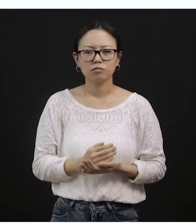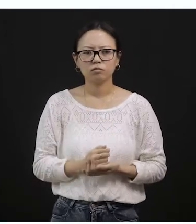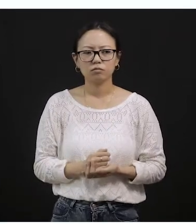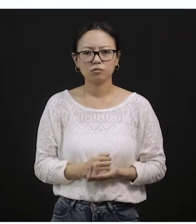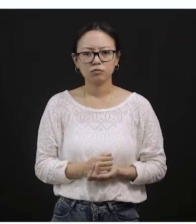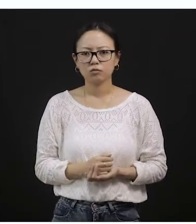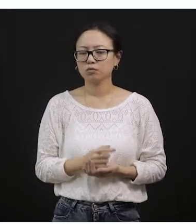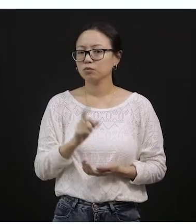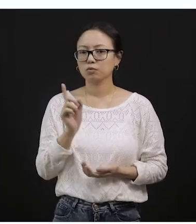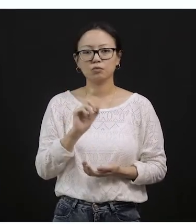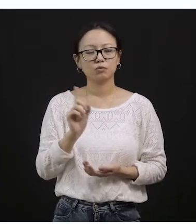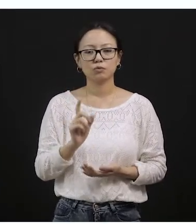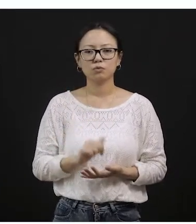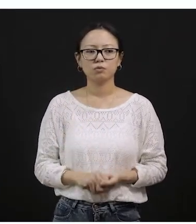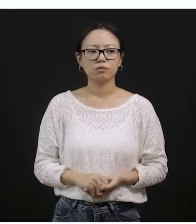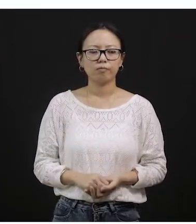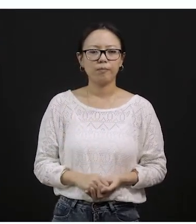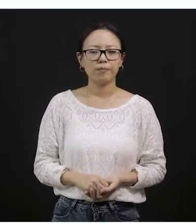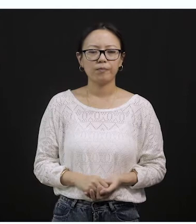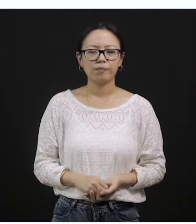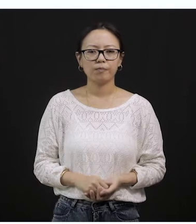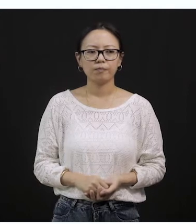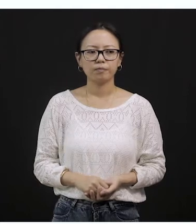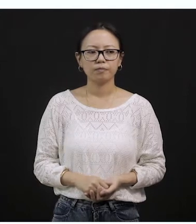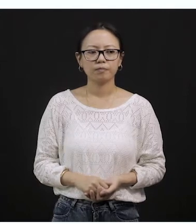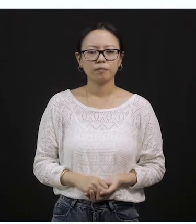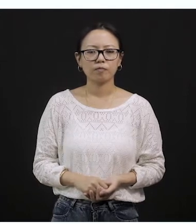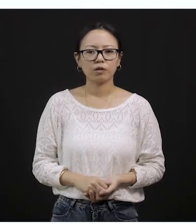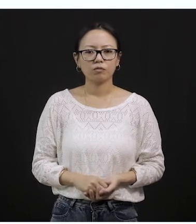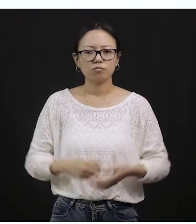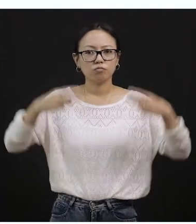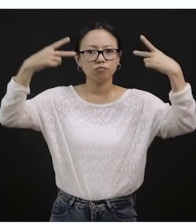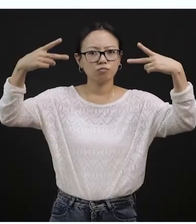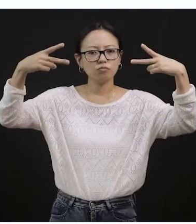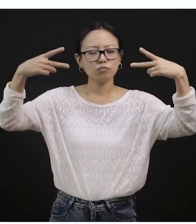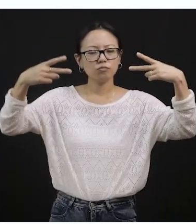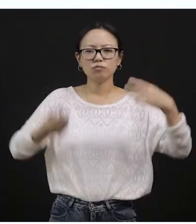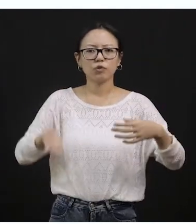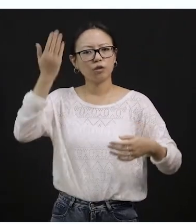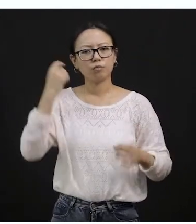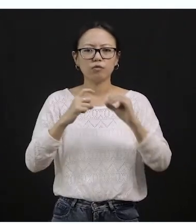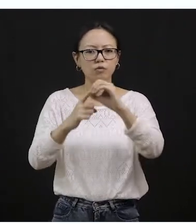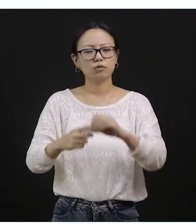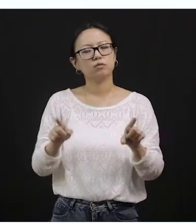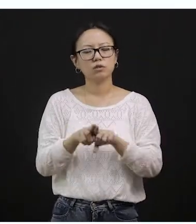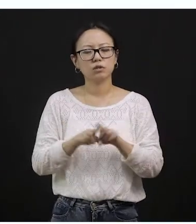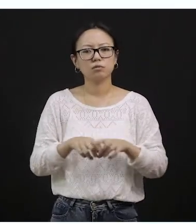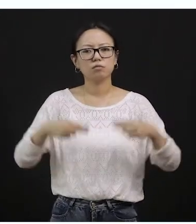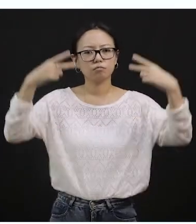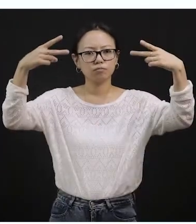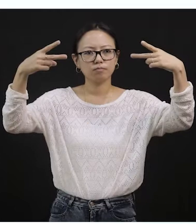tasted? Never, ever, right? So here, it is matched incorrectly again. So you have to match it correctly.